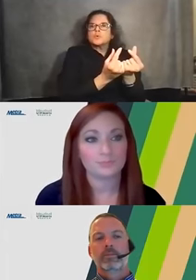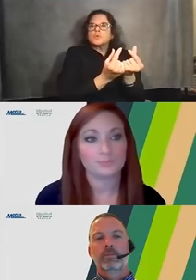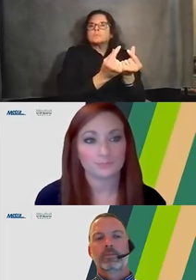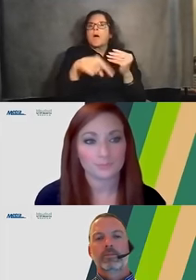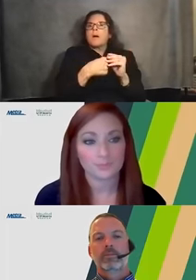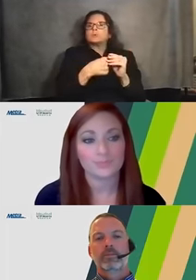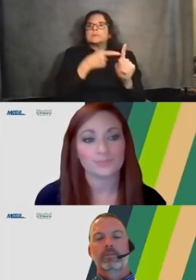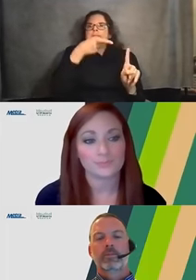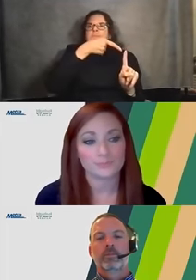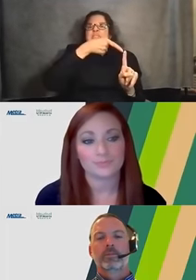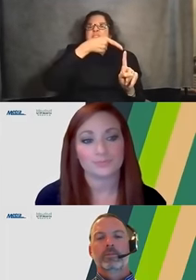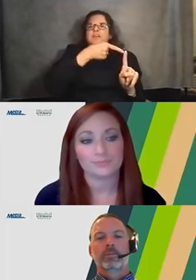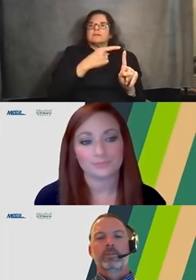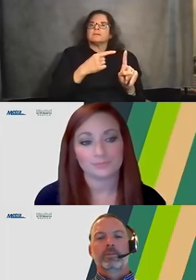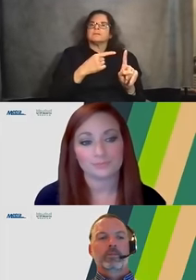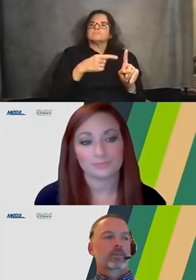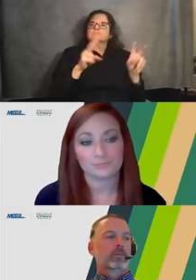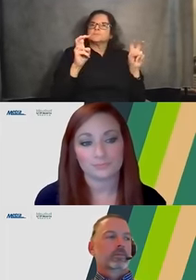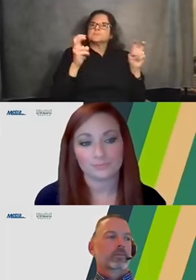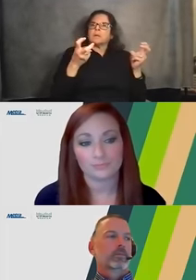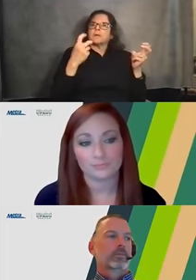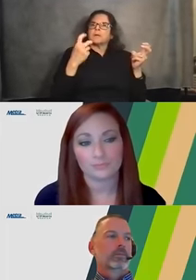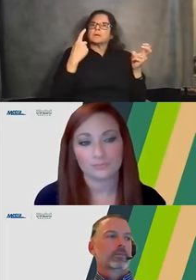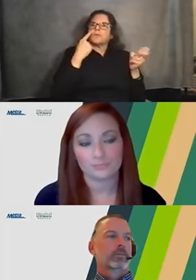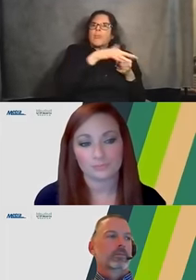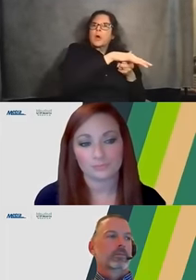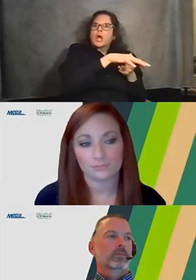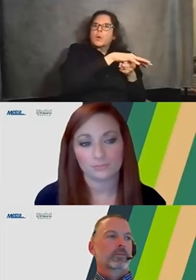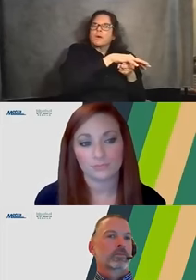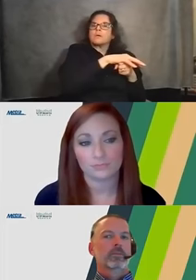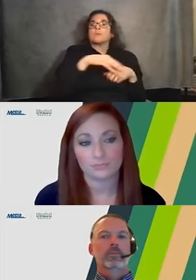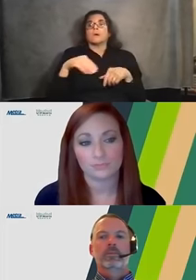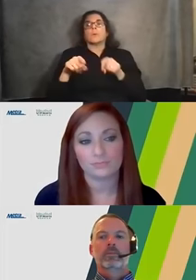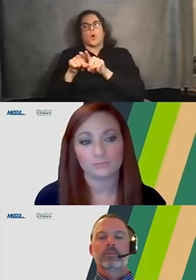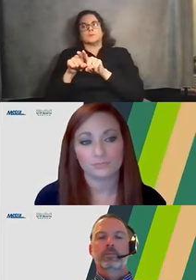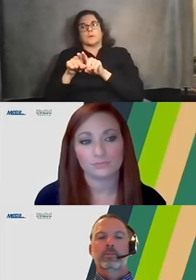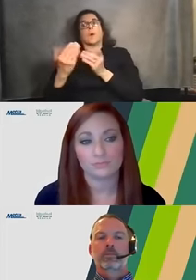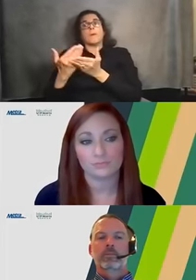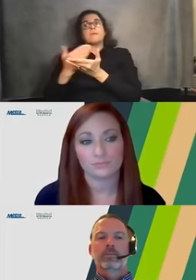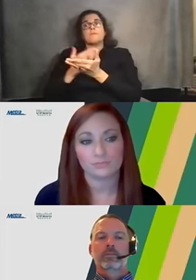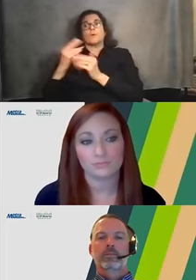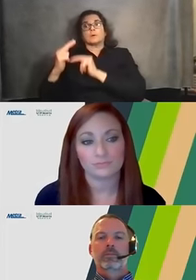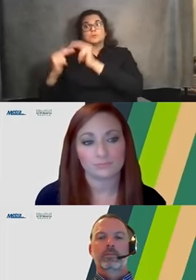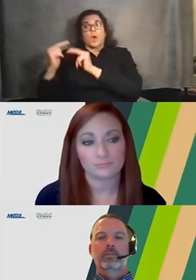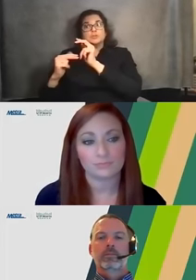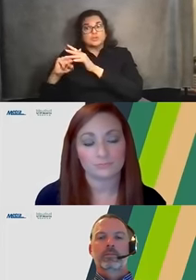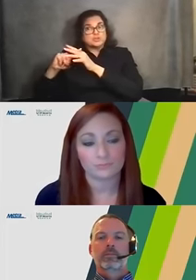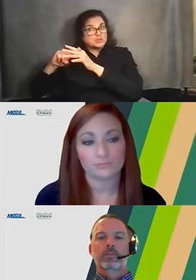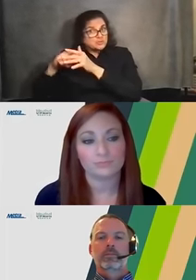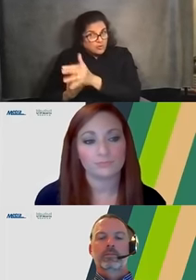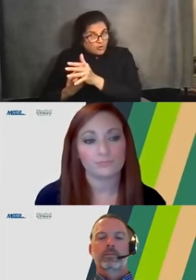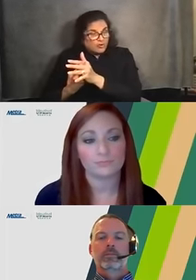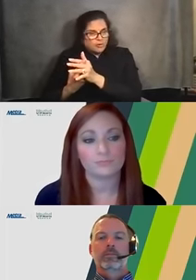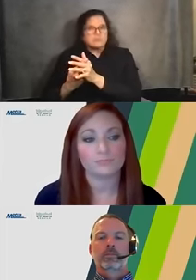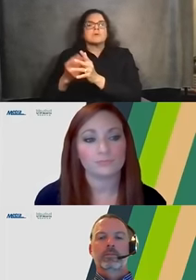and then we also have time for a third public meeting before construction, because sometime sometime might lapse between wrapping up design.